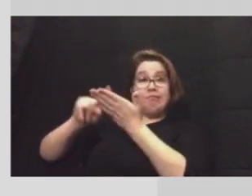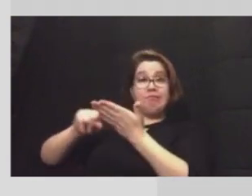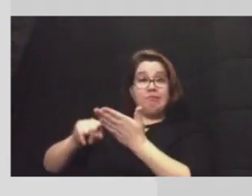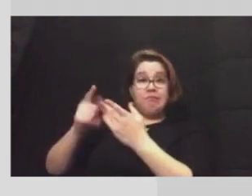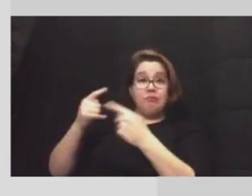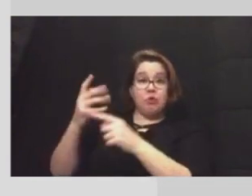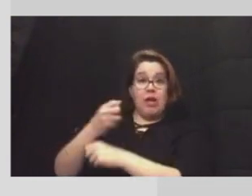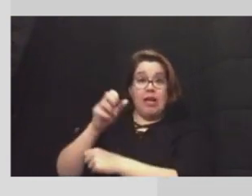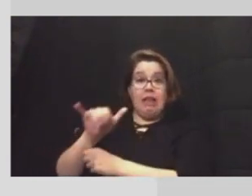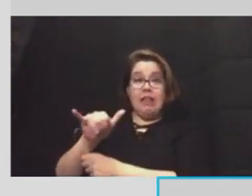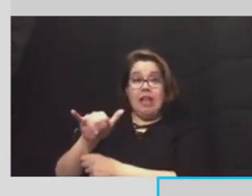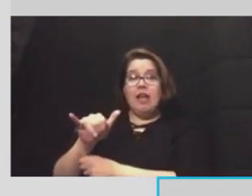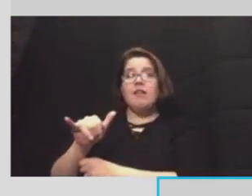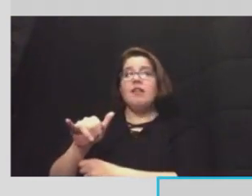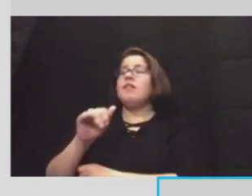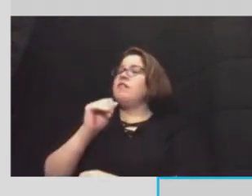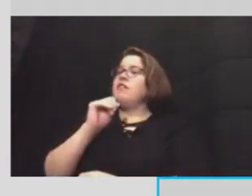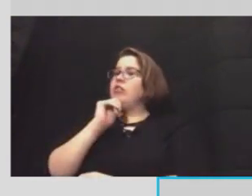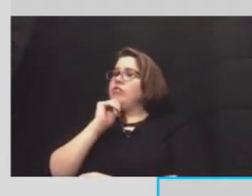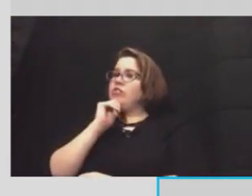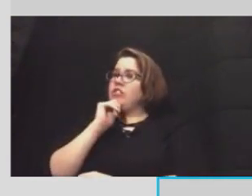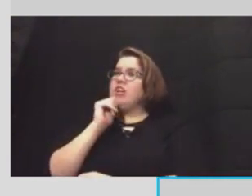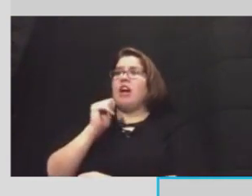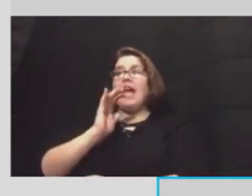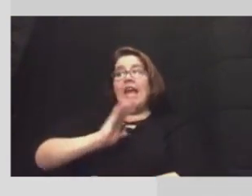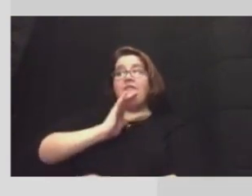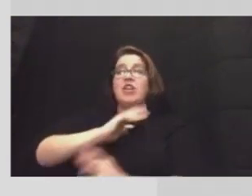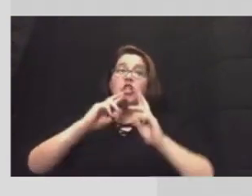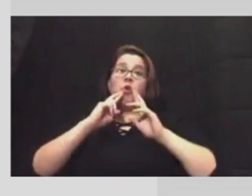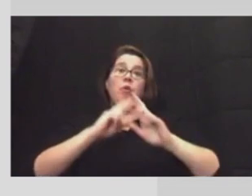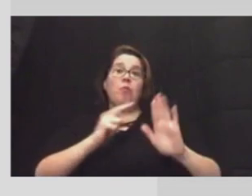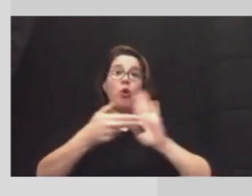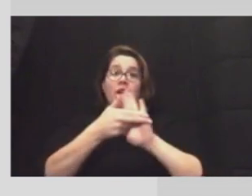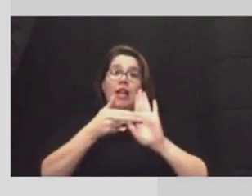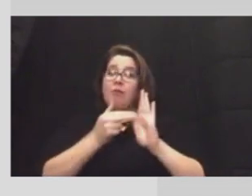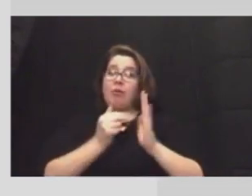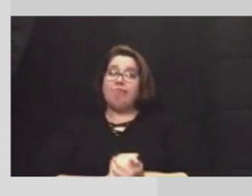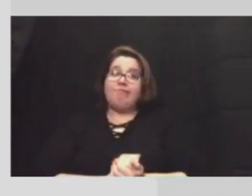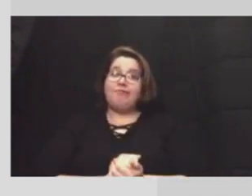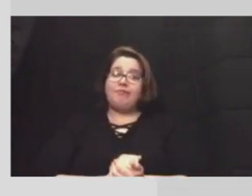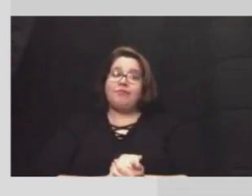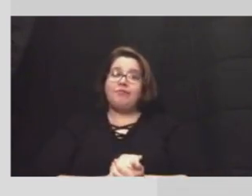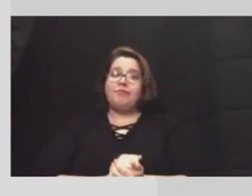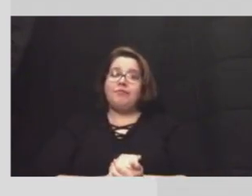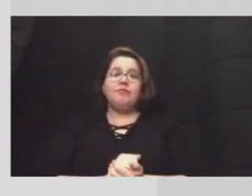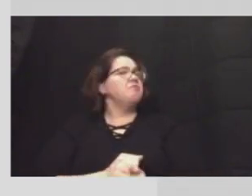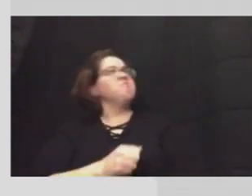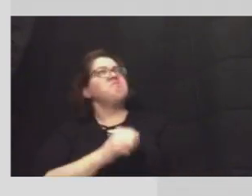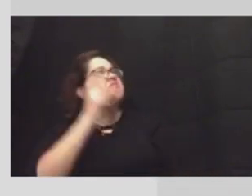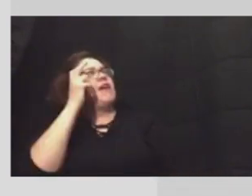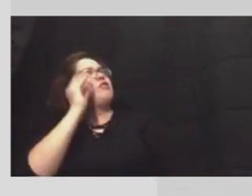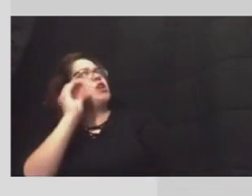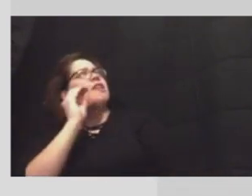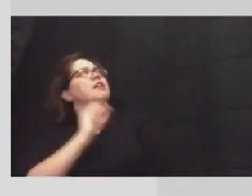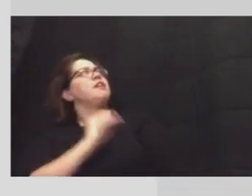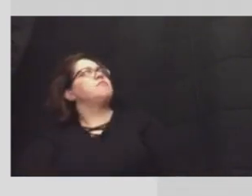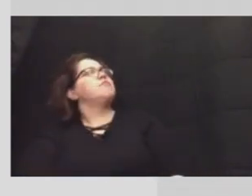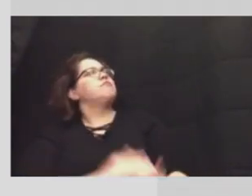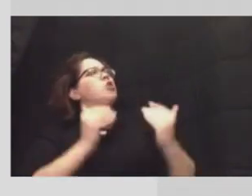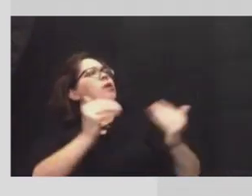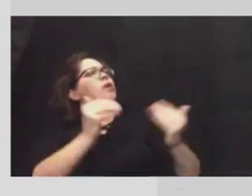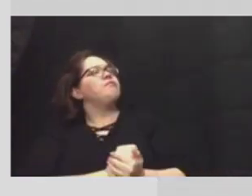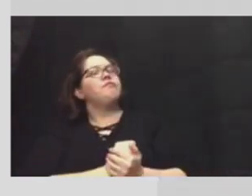it's not additionally reported category i have not any reports yeah go ahead